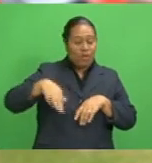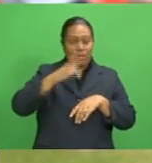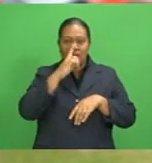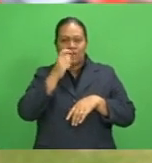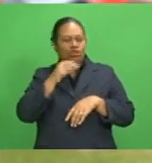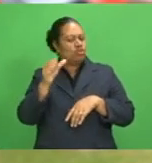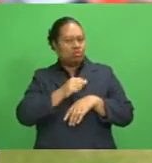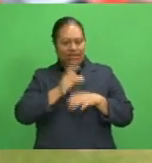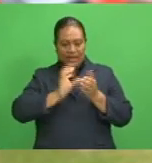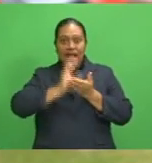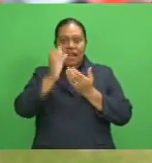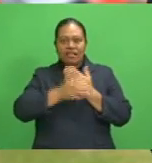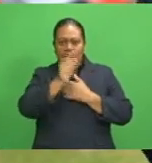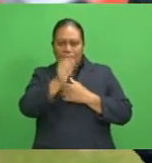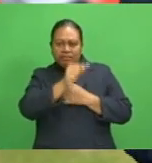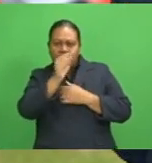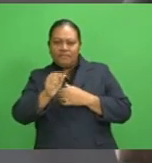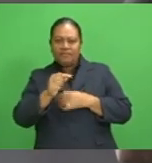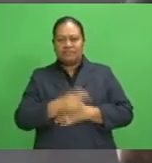July on their calendars.